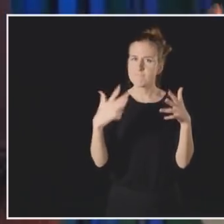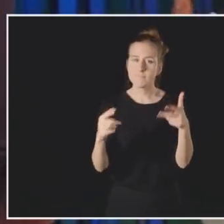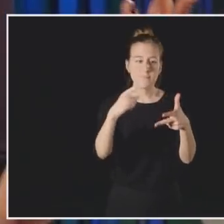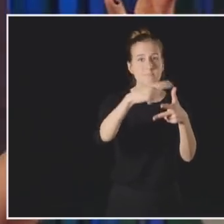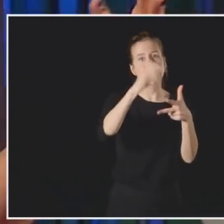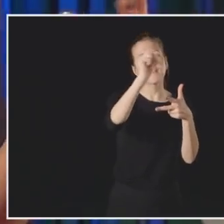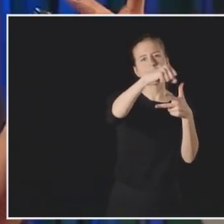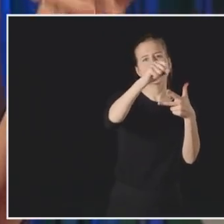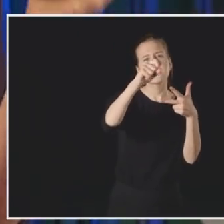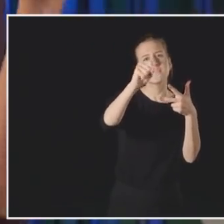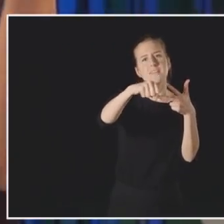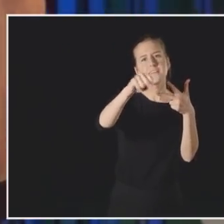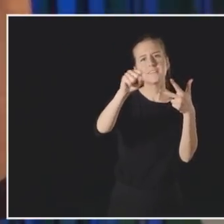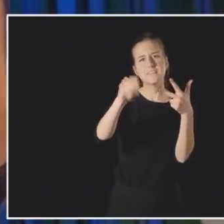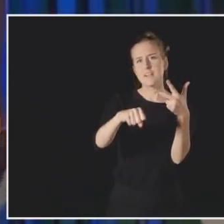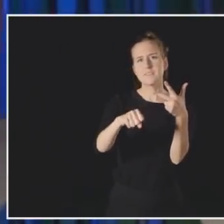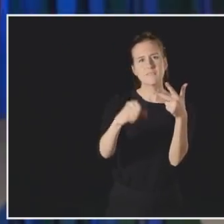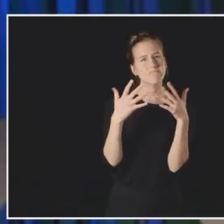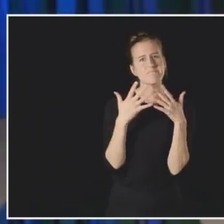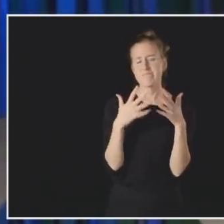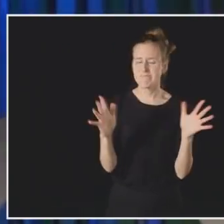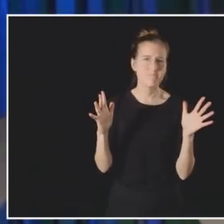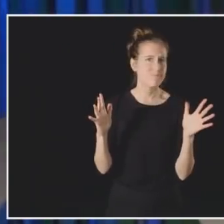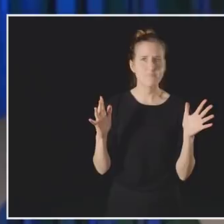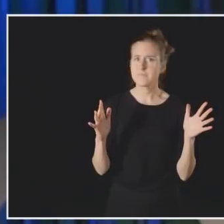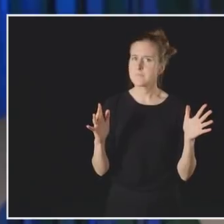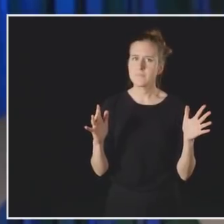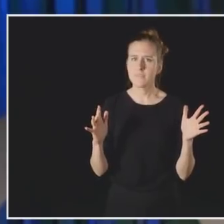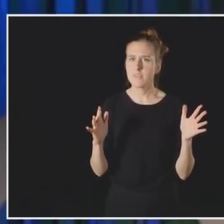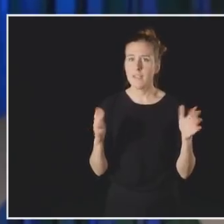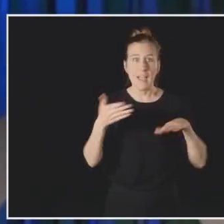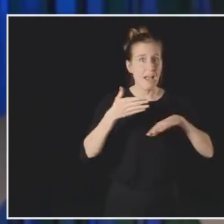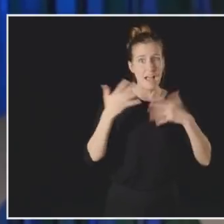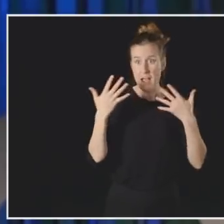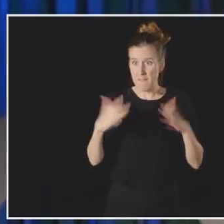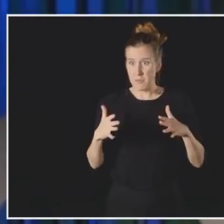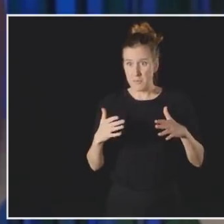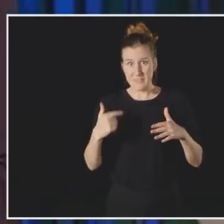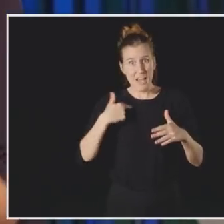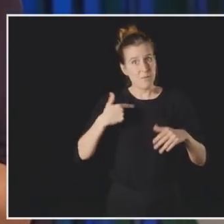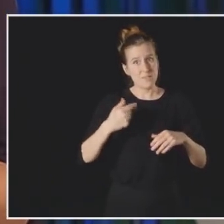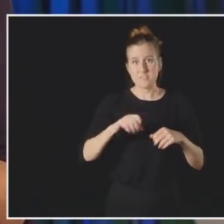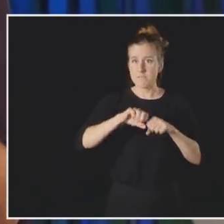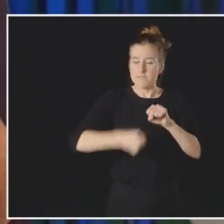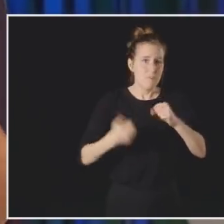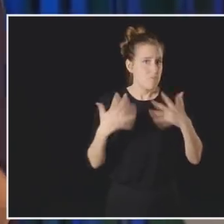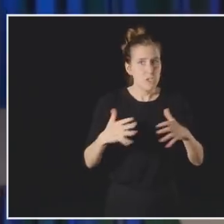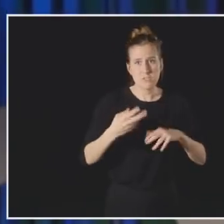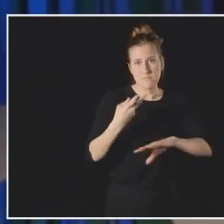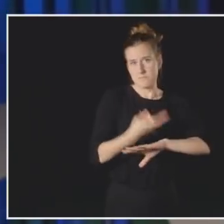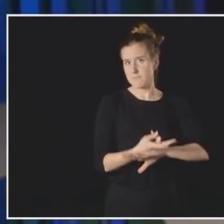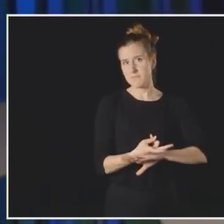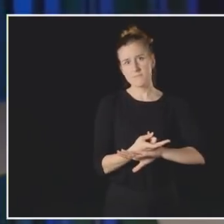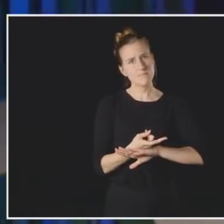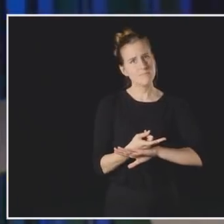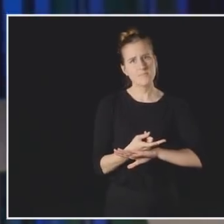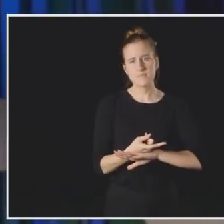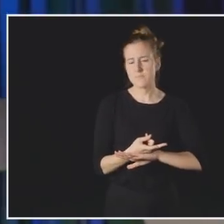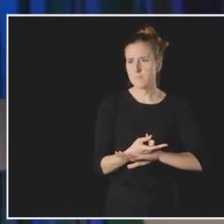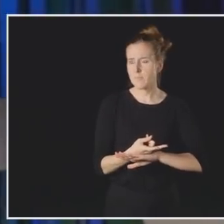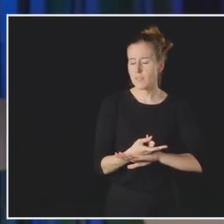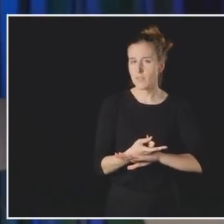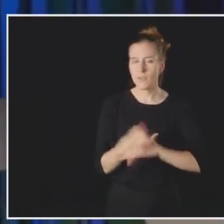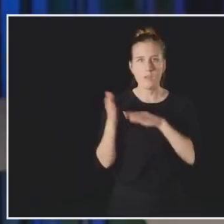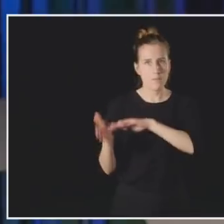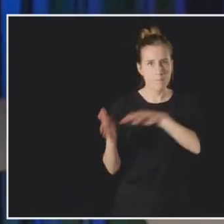three words. Yes, yes, yes, and yes. Before he had me half naked on the ground.